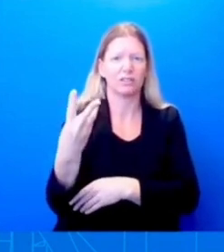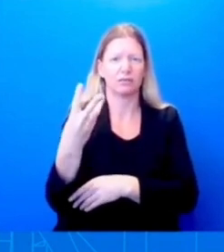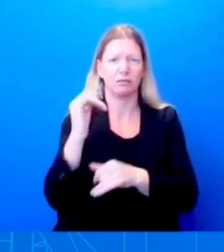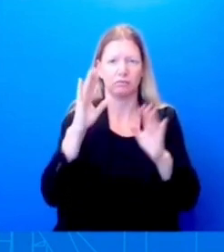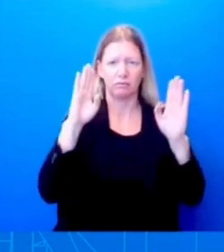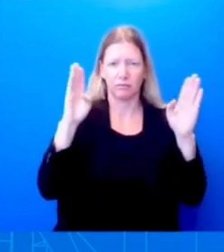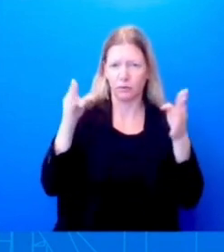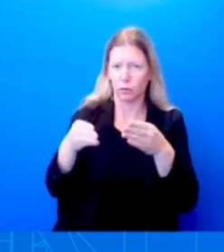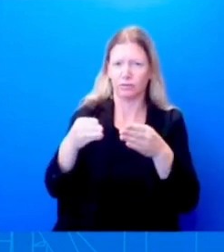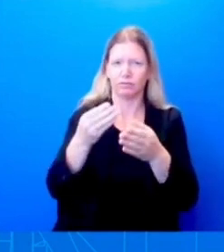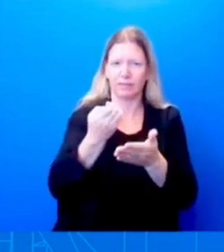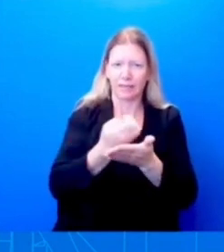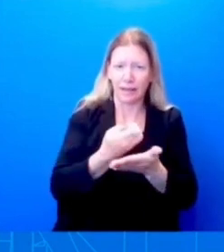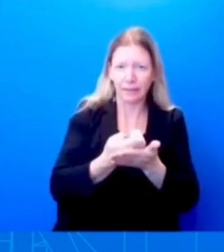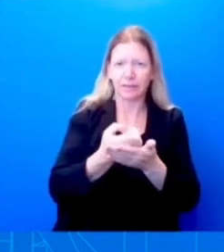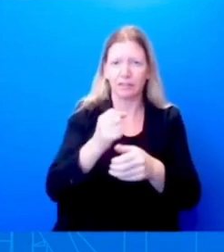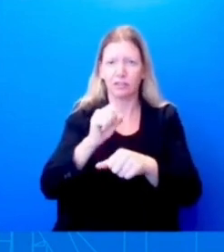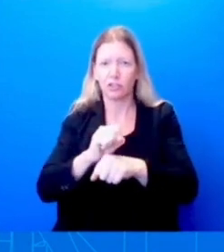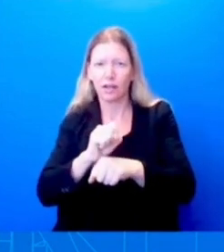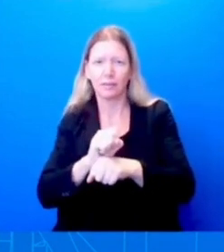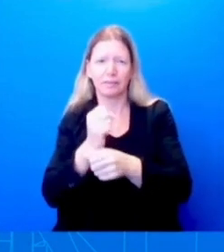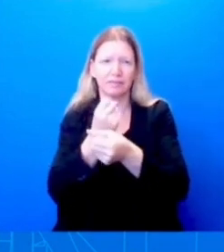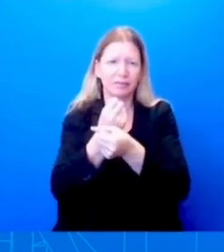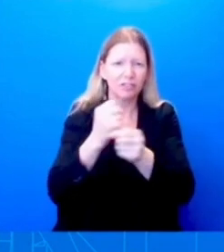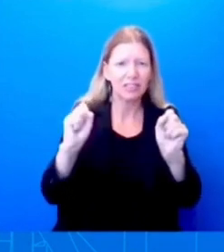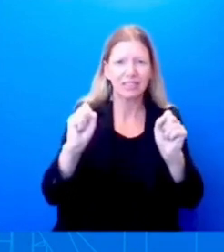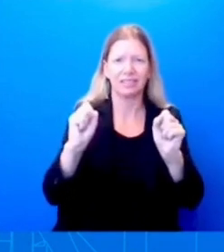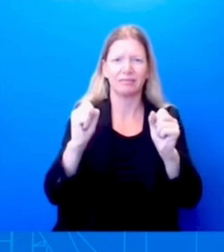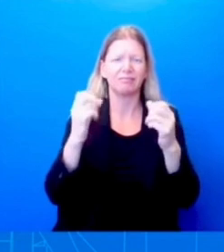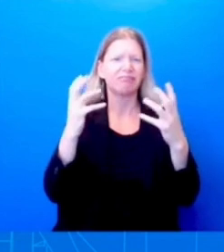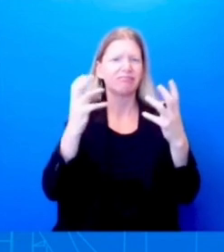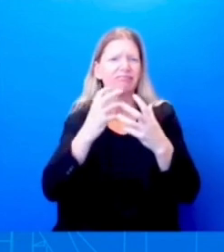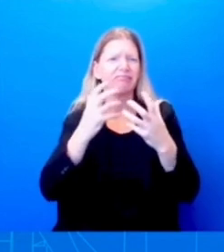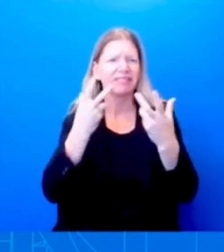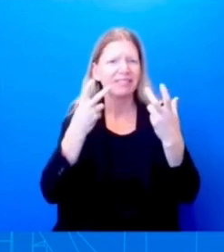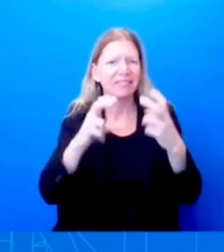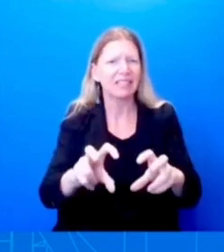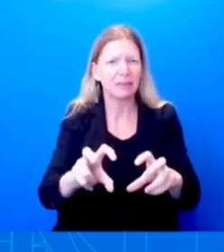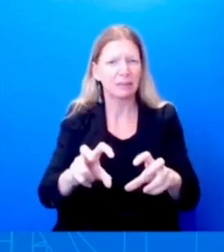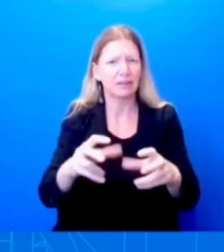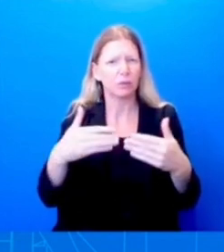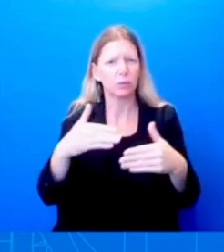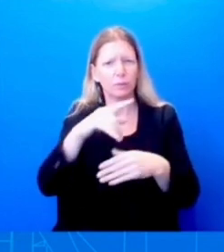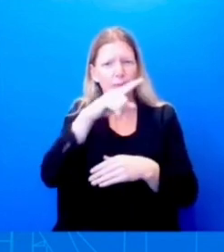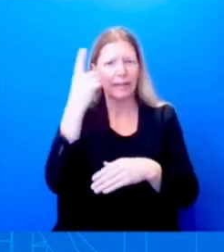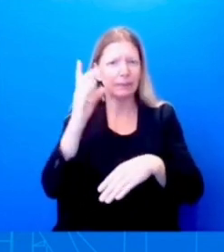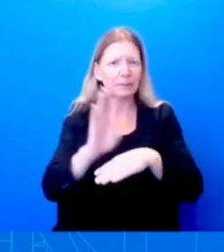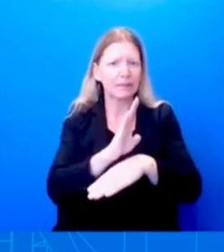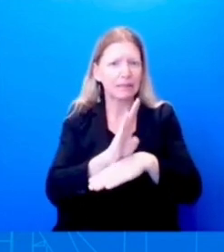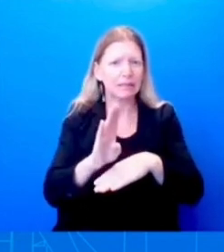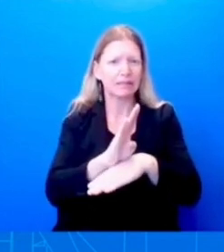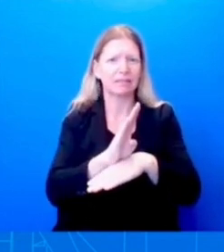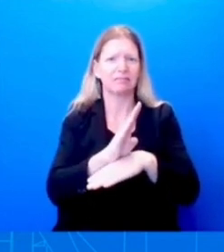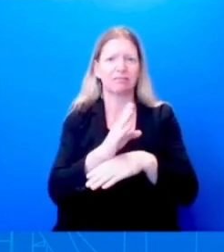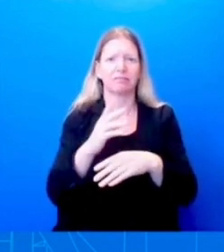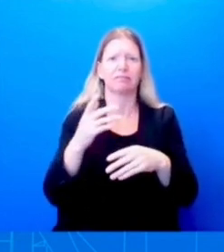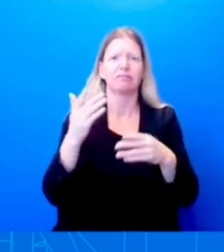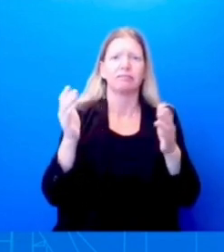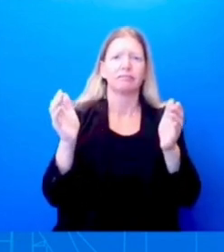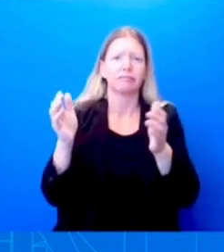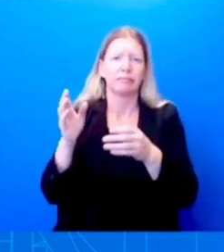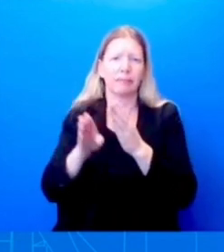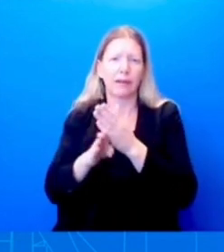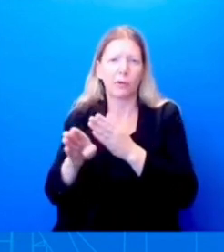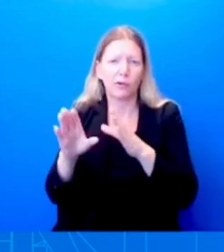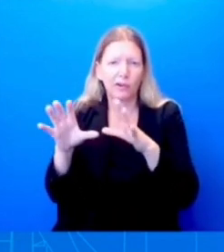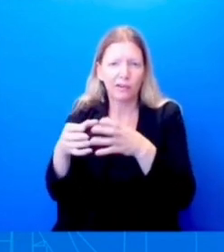in black businesses and minority owned businesses, small businesses across this country, making sure people have access to health care, more